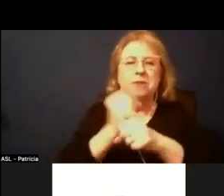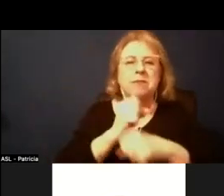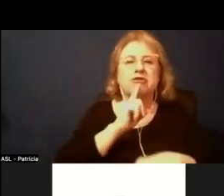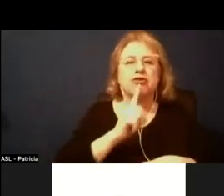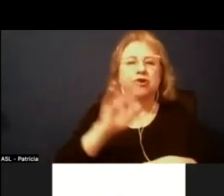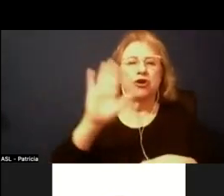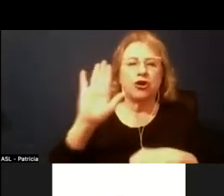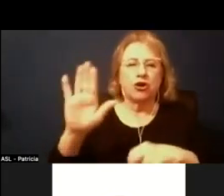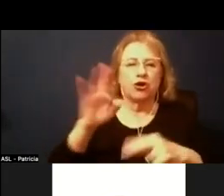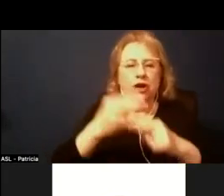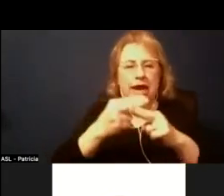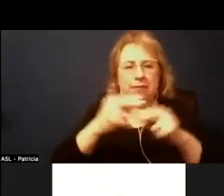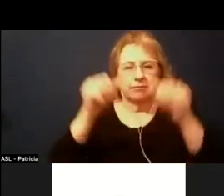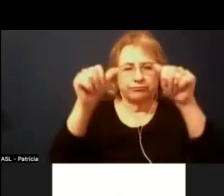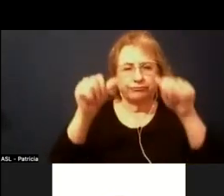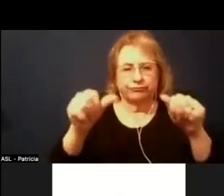So, yeah, thank you.